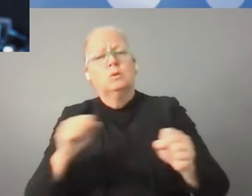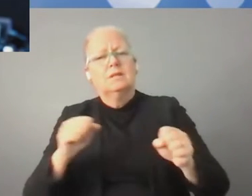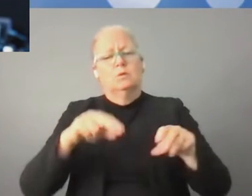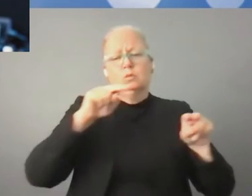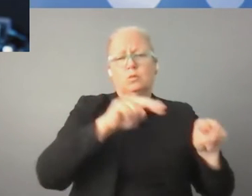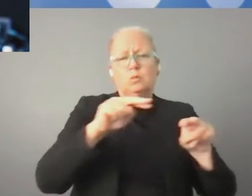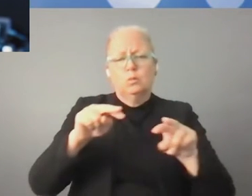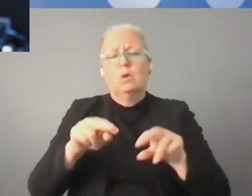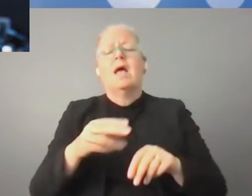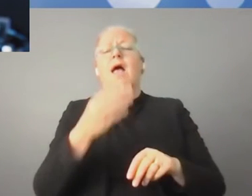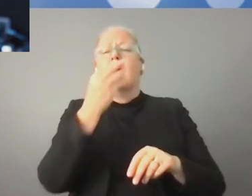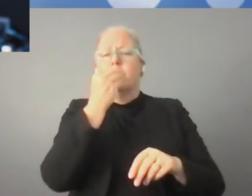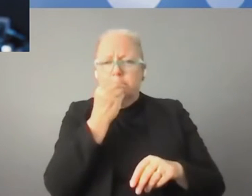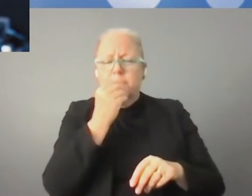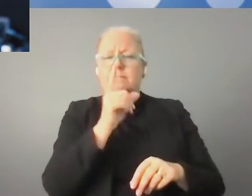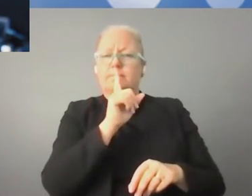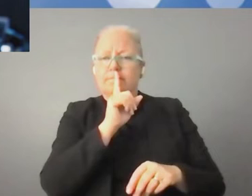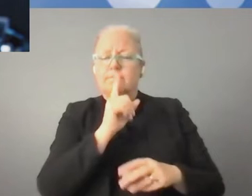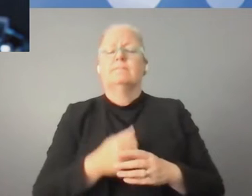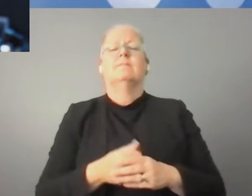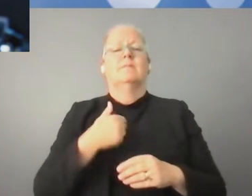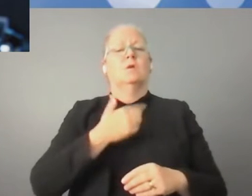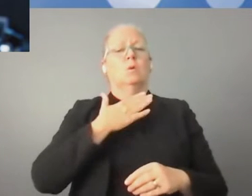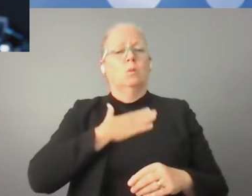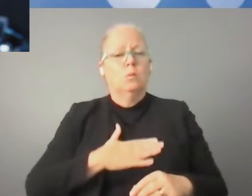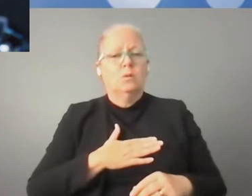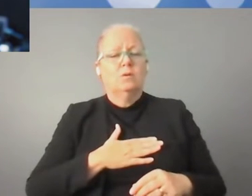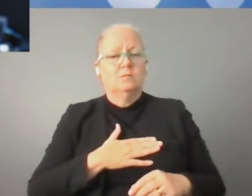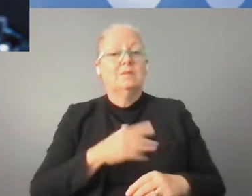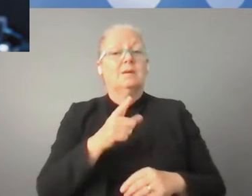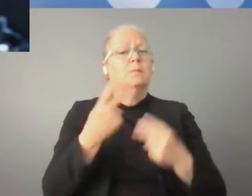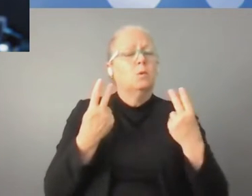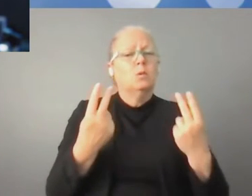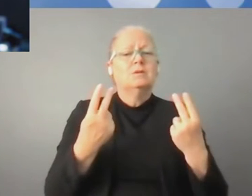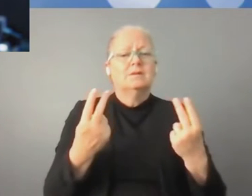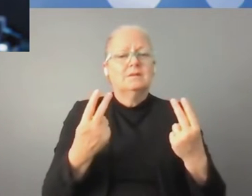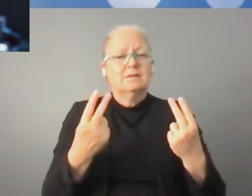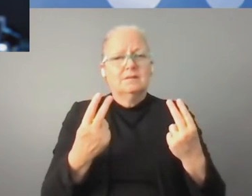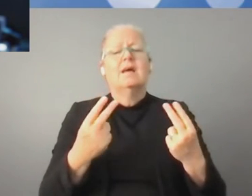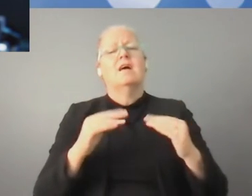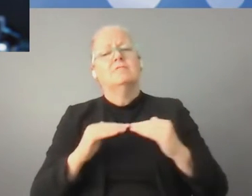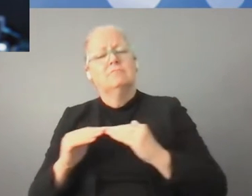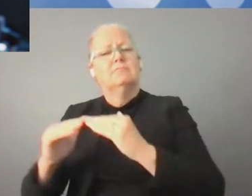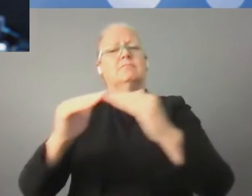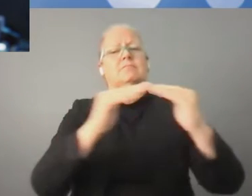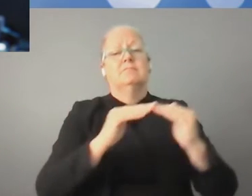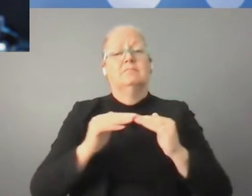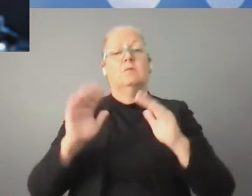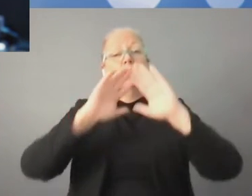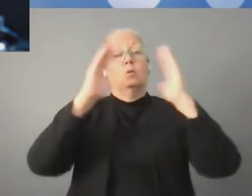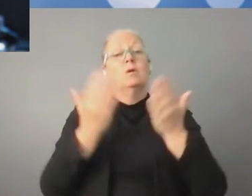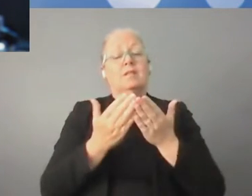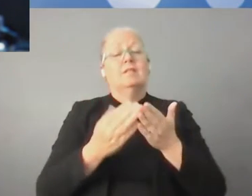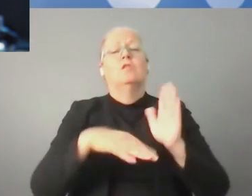I would like also to note the importance of harmonizing the international legislation in